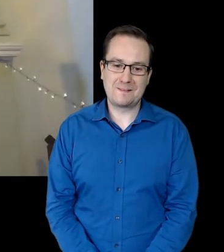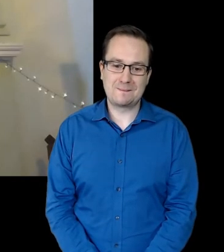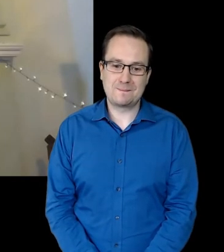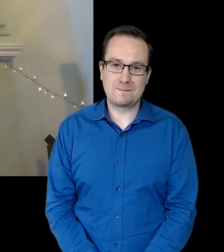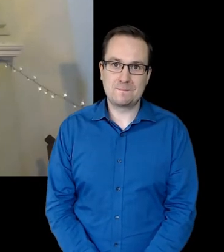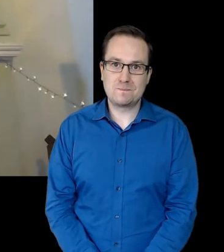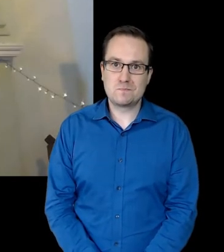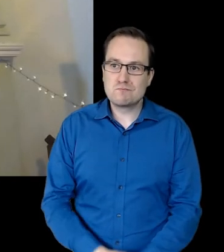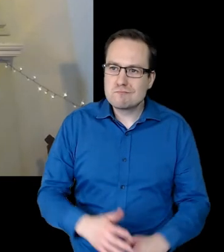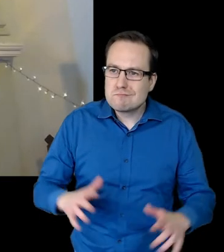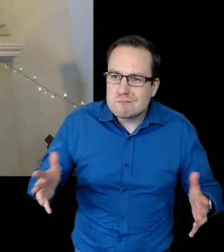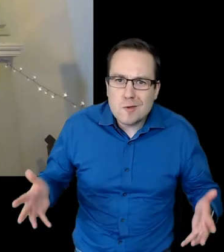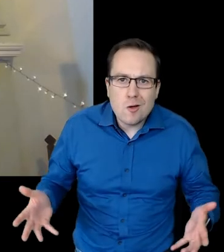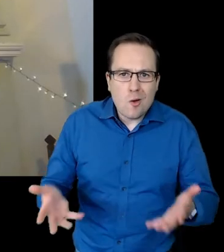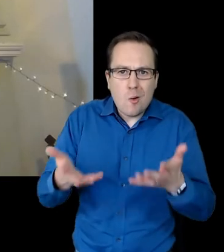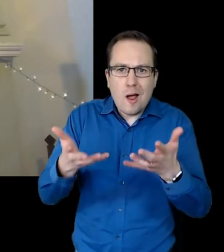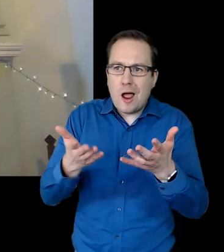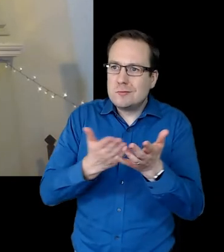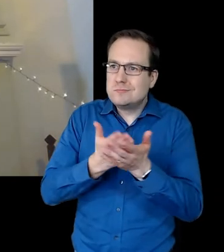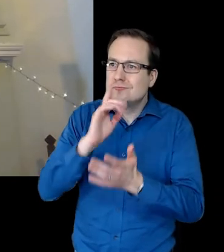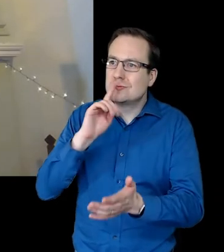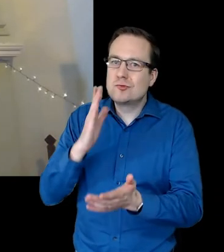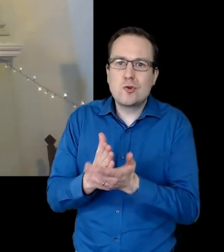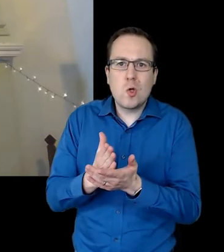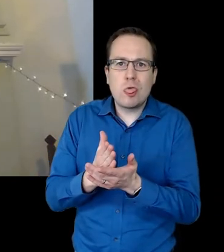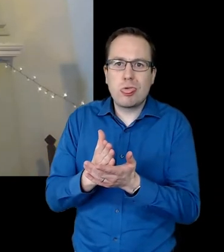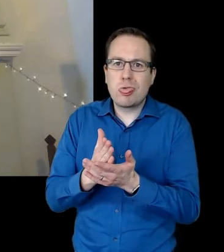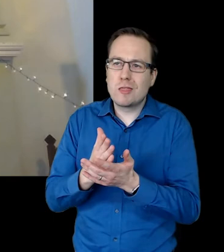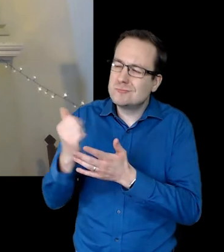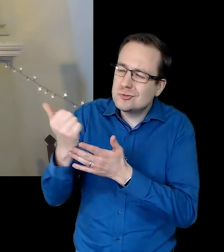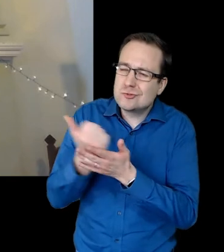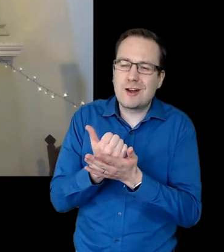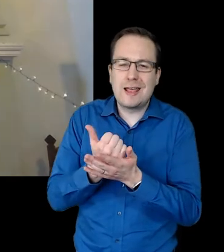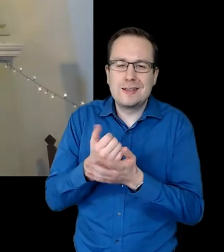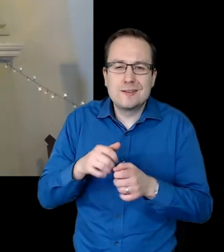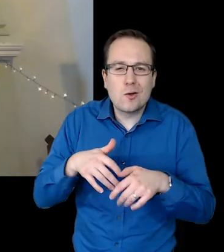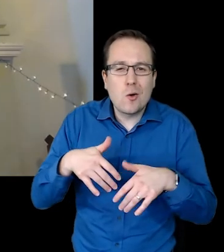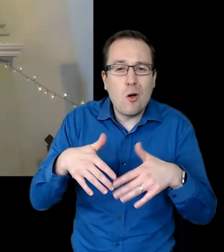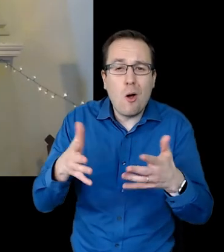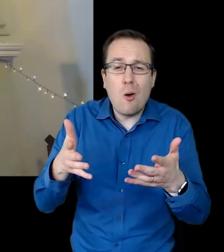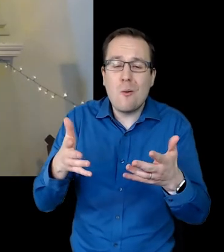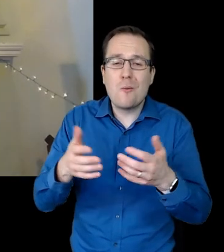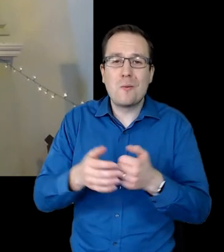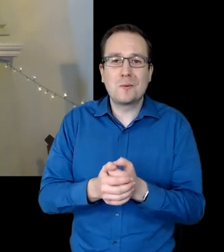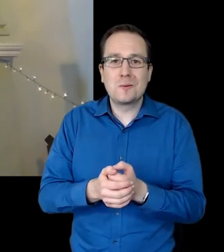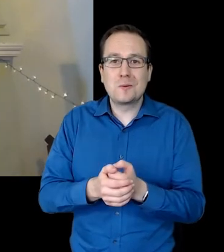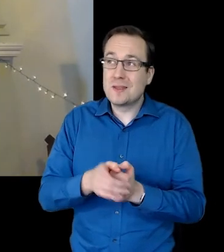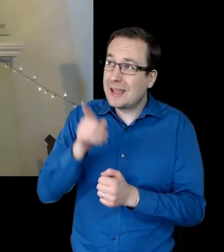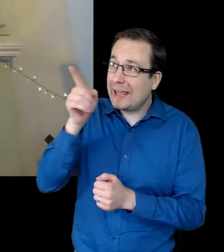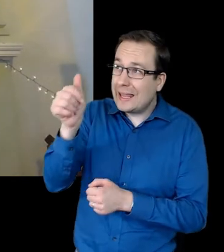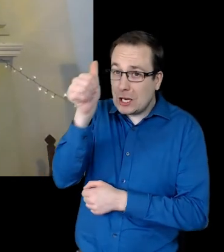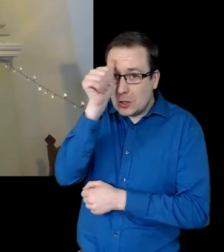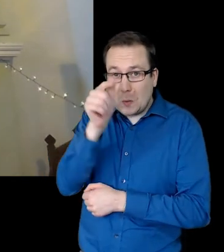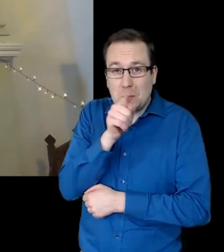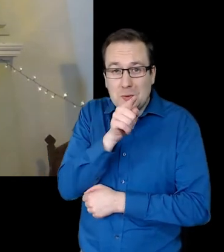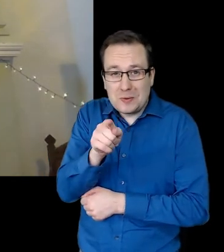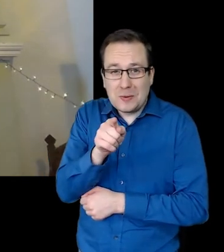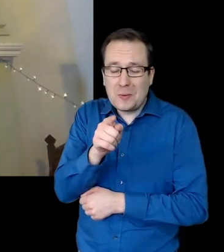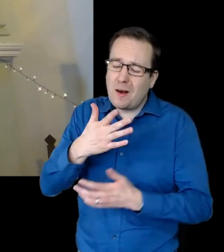Go out in truth and grace. Go out as one who is known and loved by God.